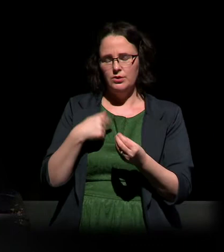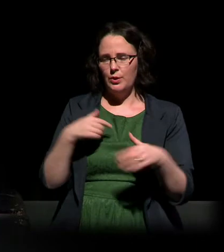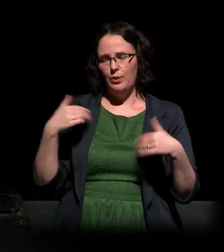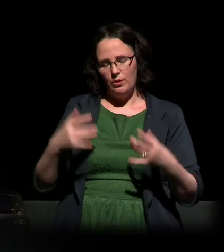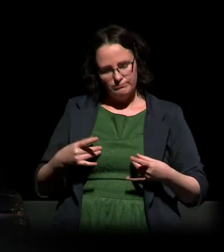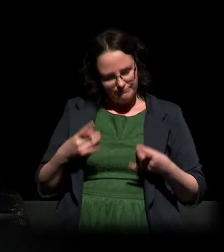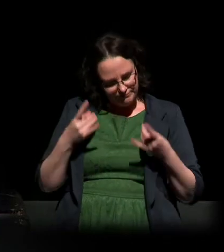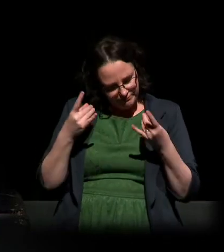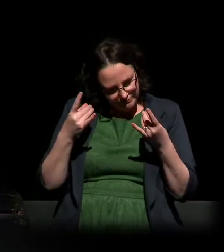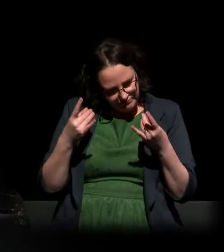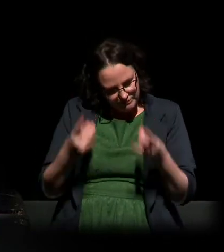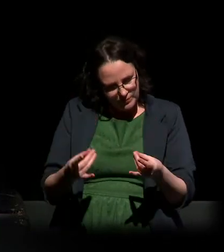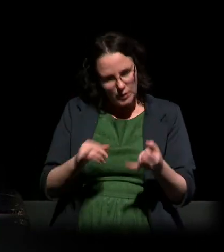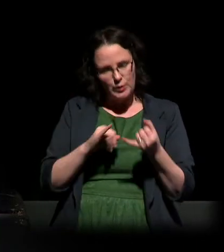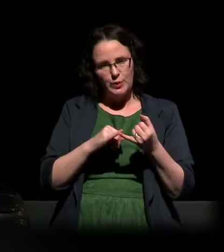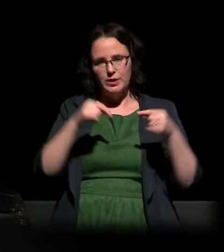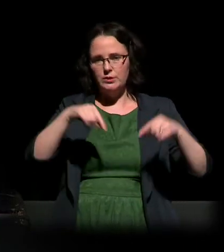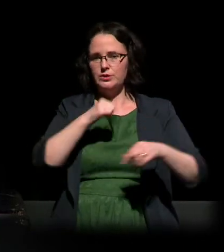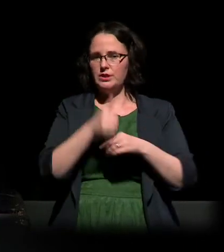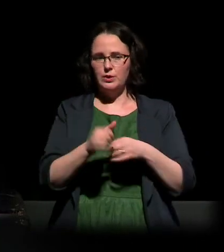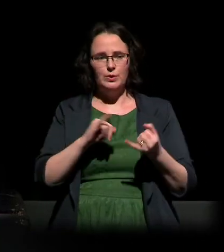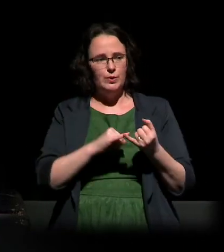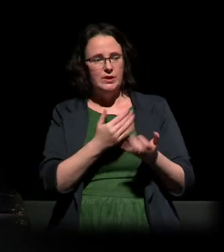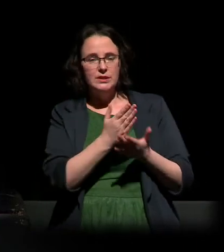presence today of survivors and their families.